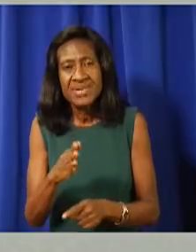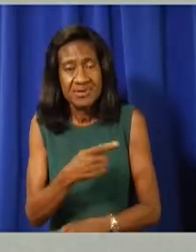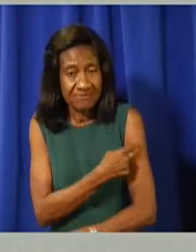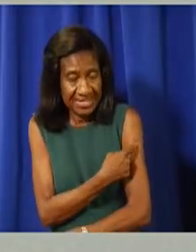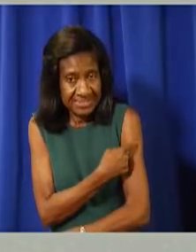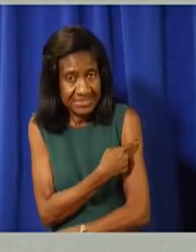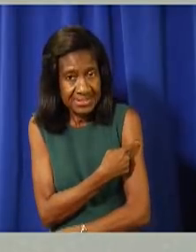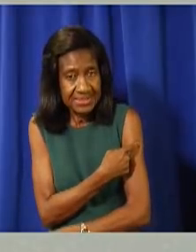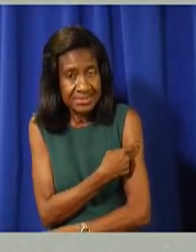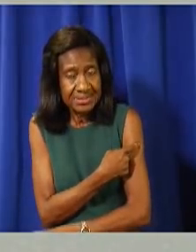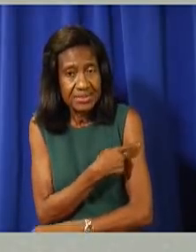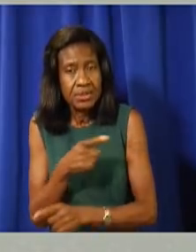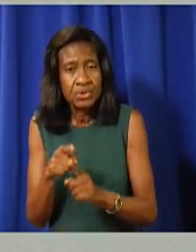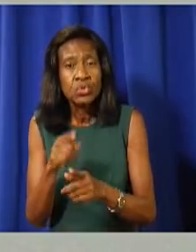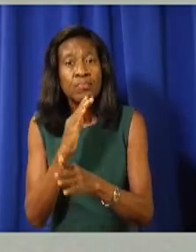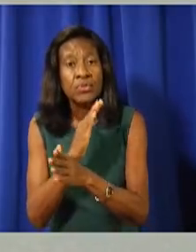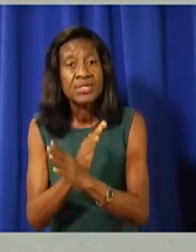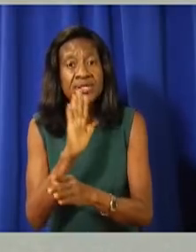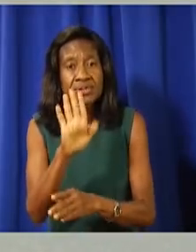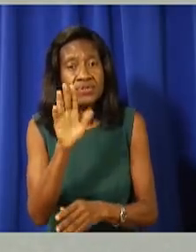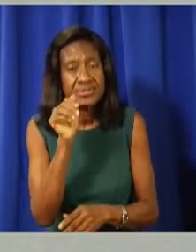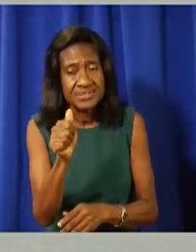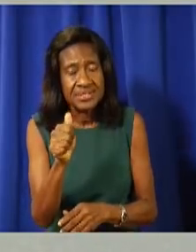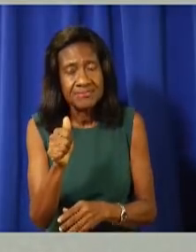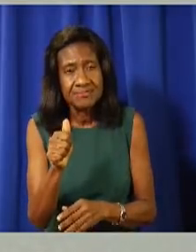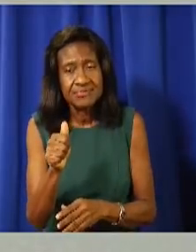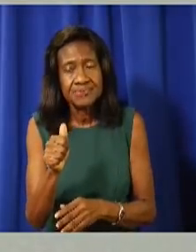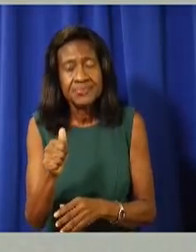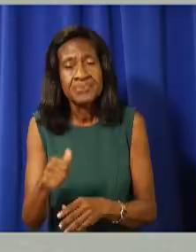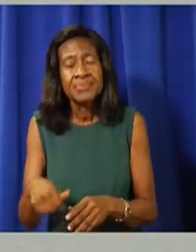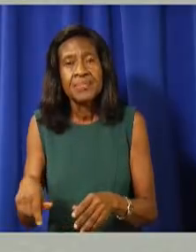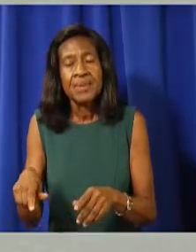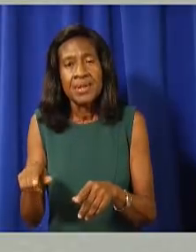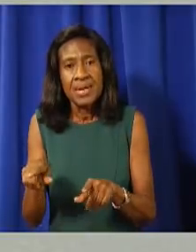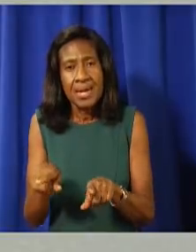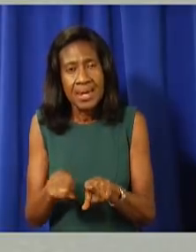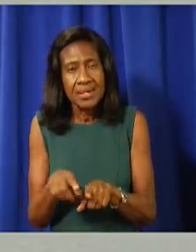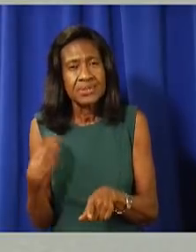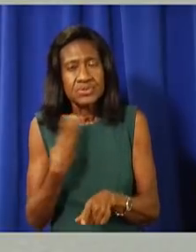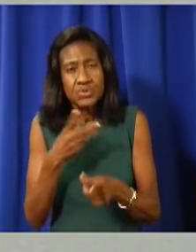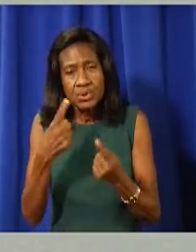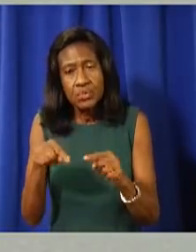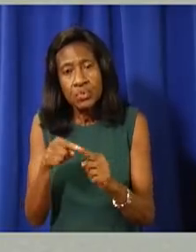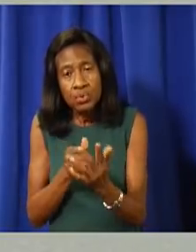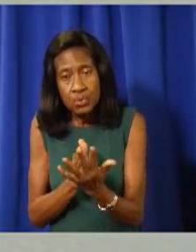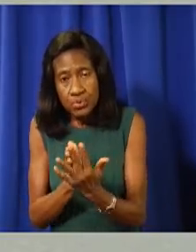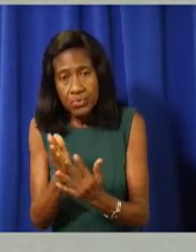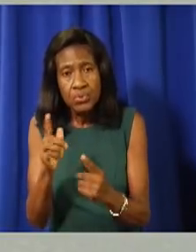into phase three, we enter another important evaluation and assessment period.